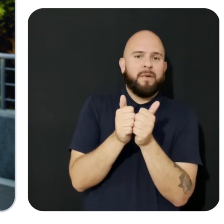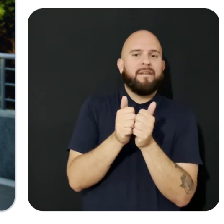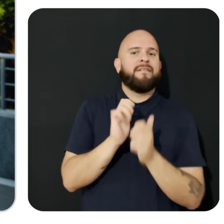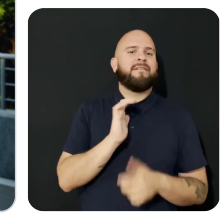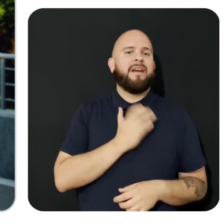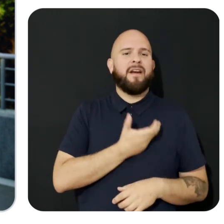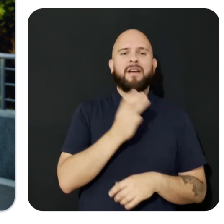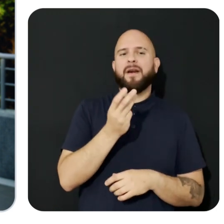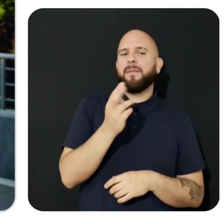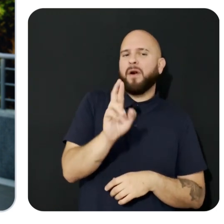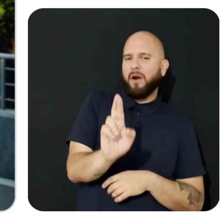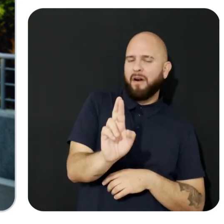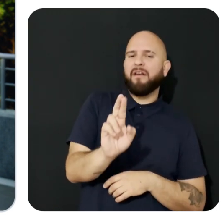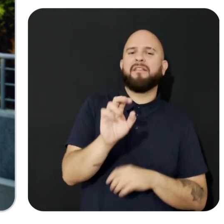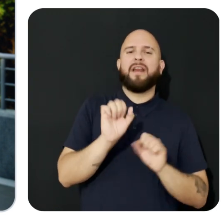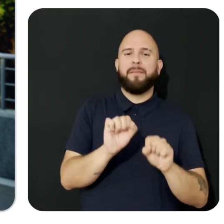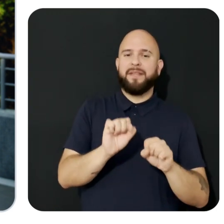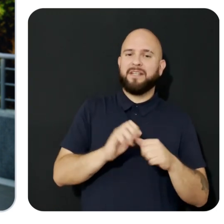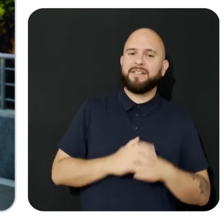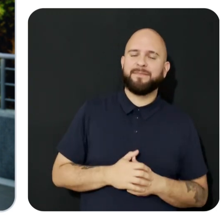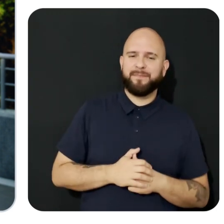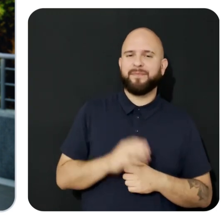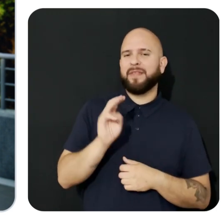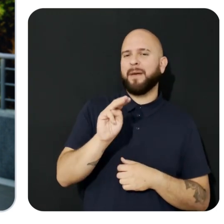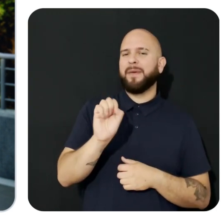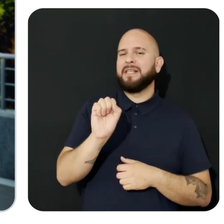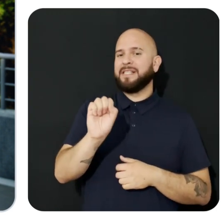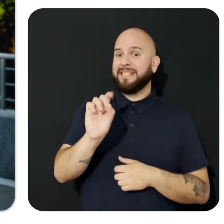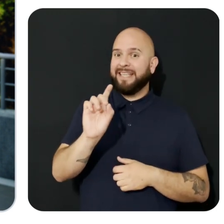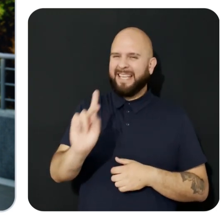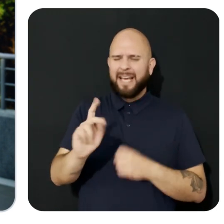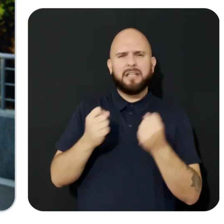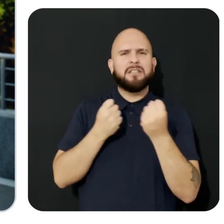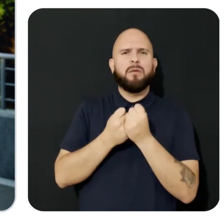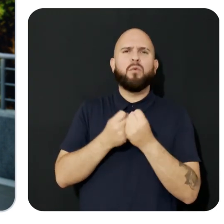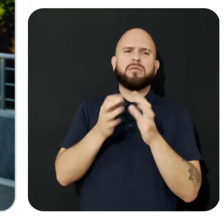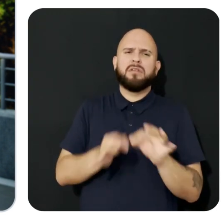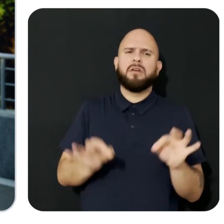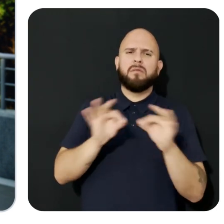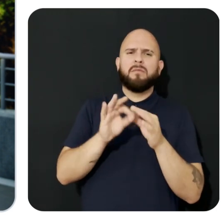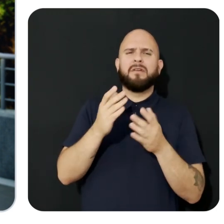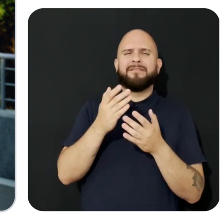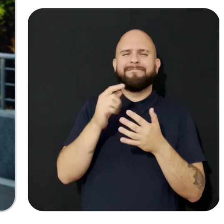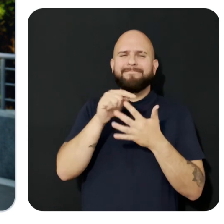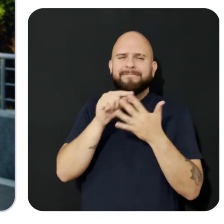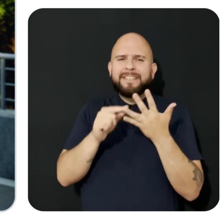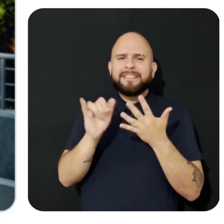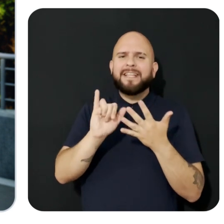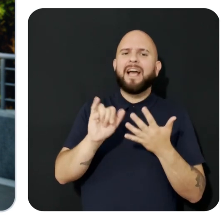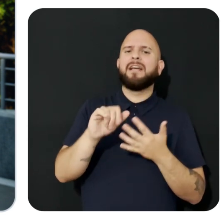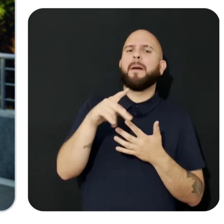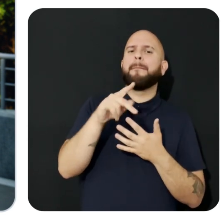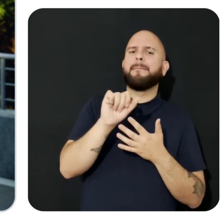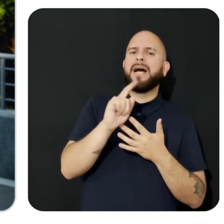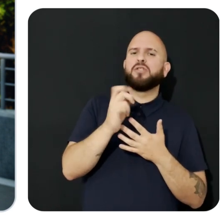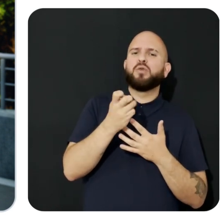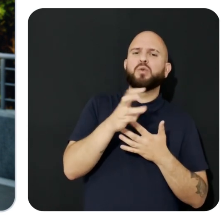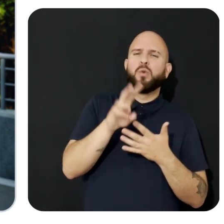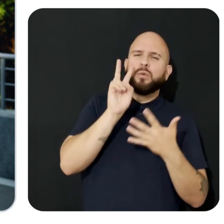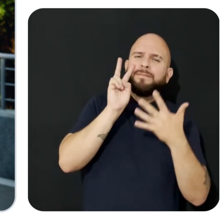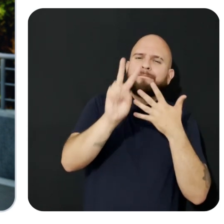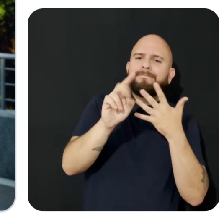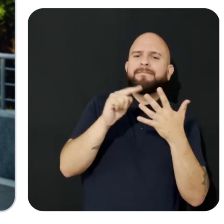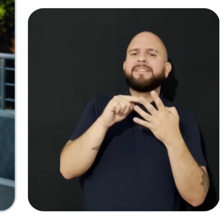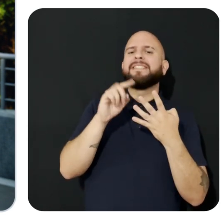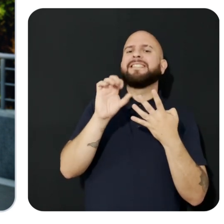Meta Spatial SDK supports key MR features including pass-through, scenes, anchors, and our mixed reality